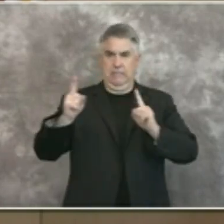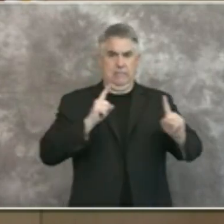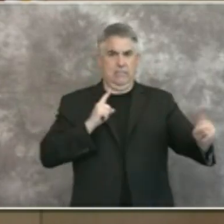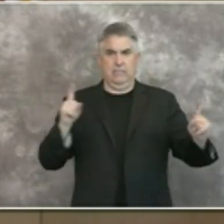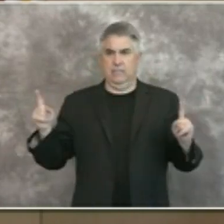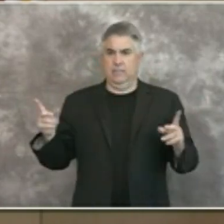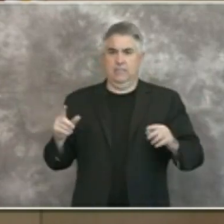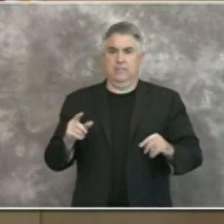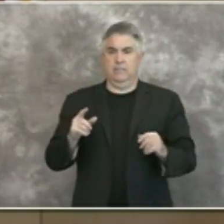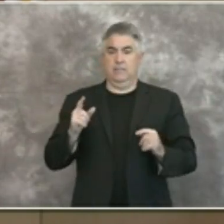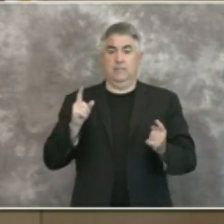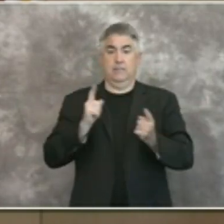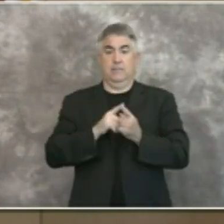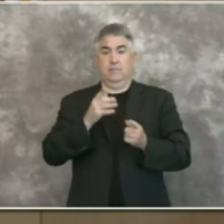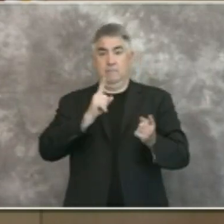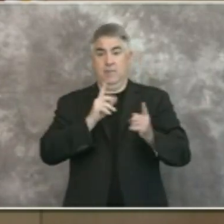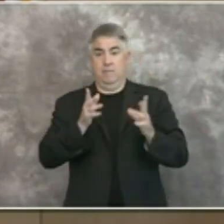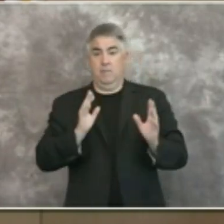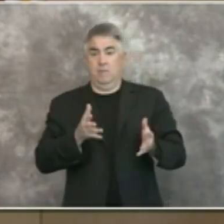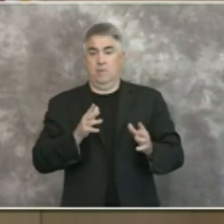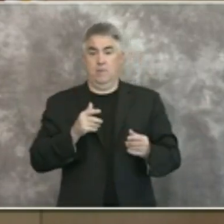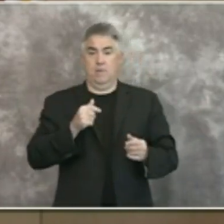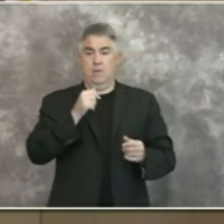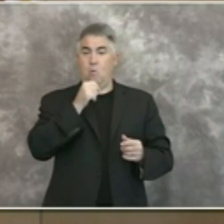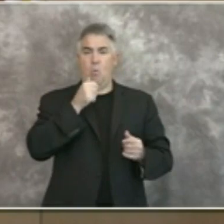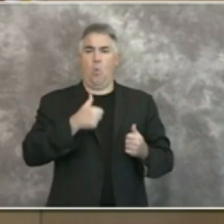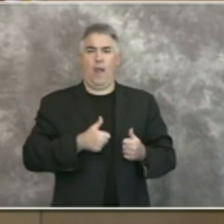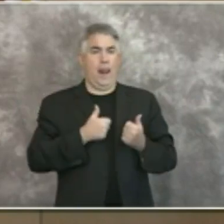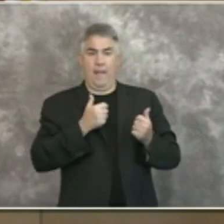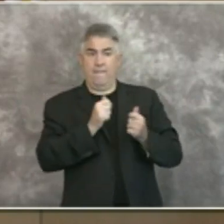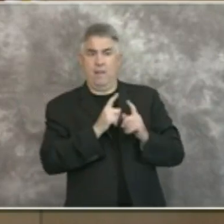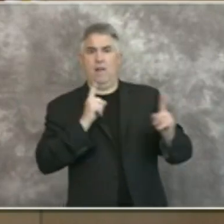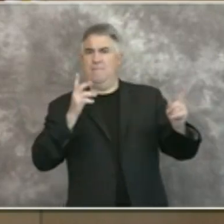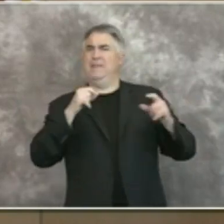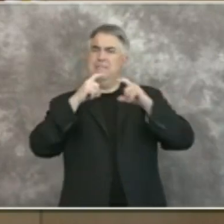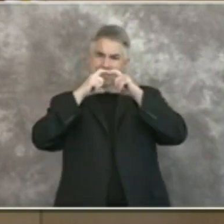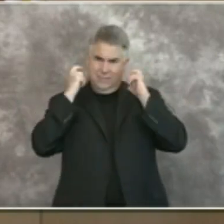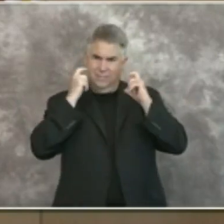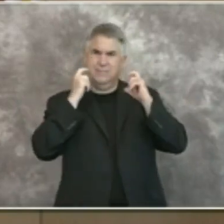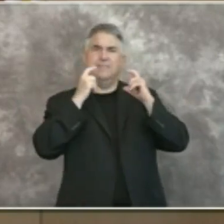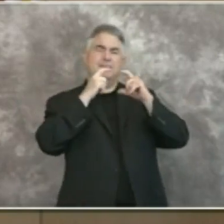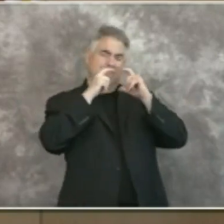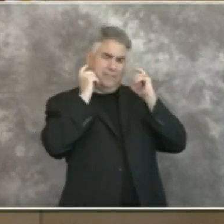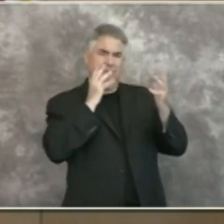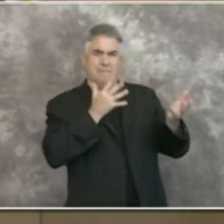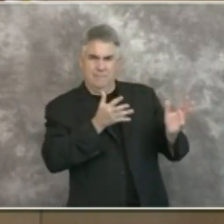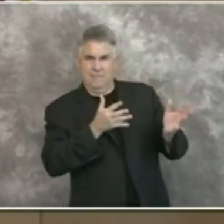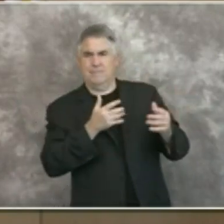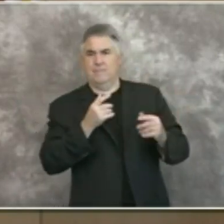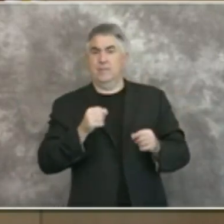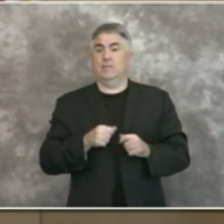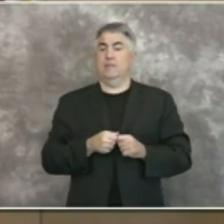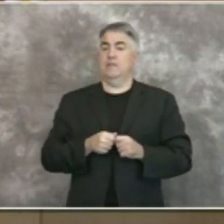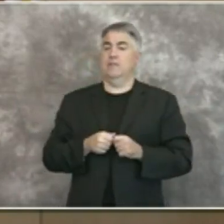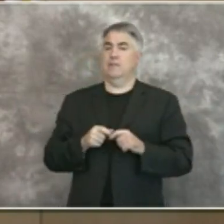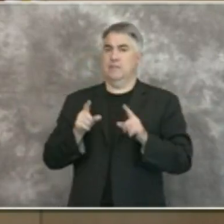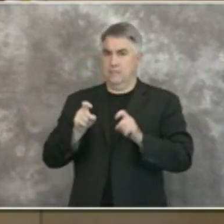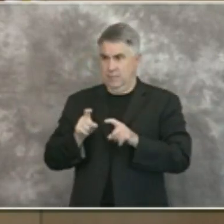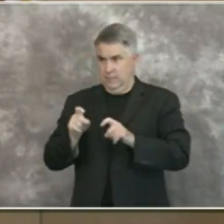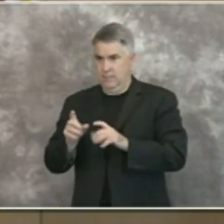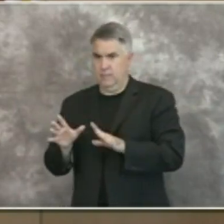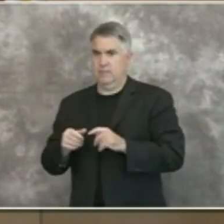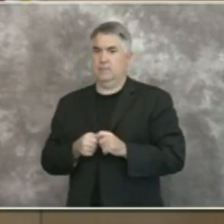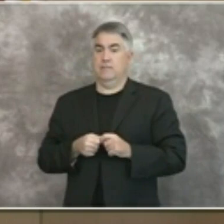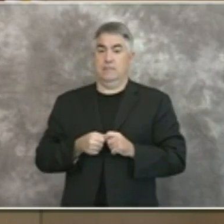individuals outside of your household and using uh face covering and conducting screenings where practical are all